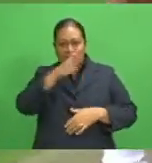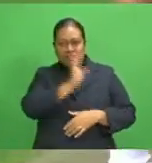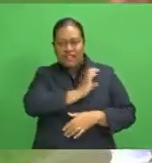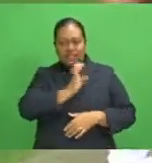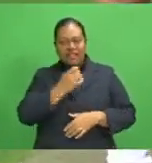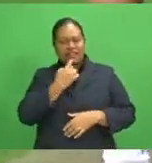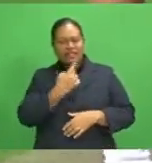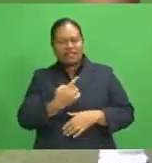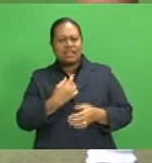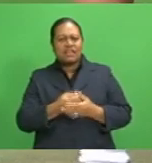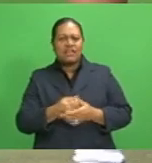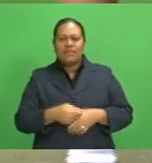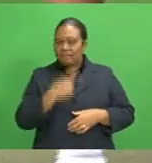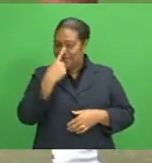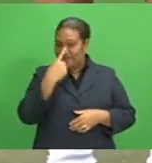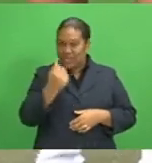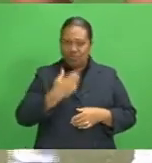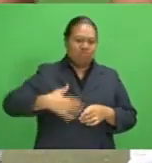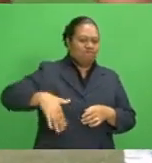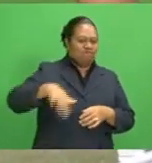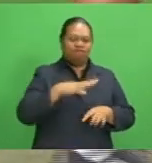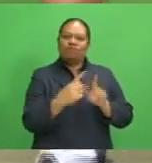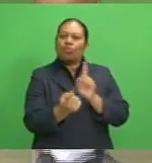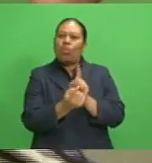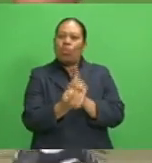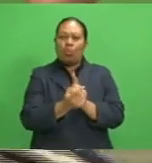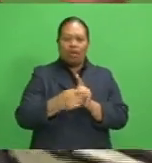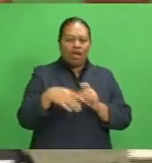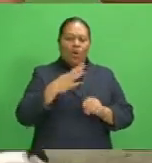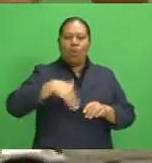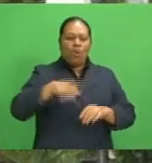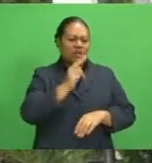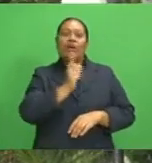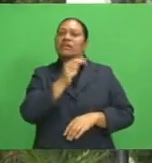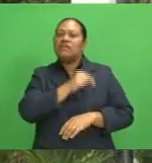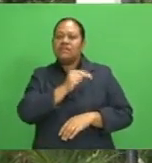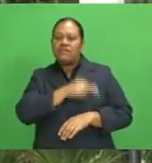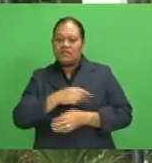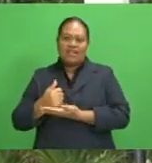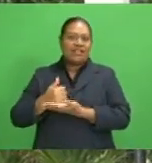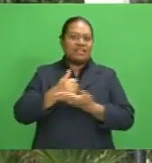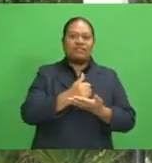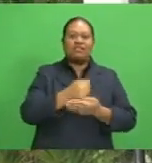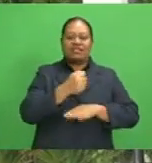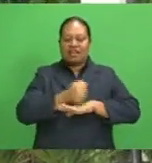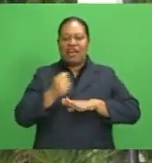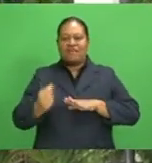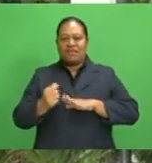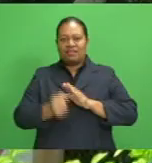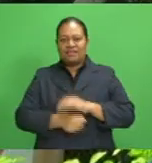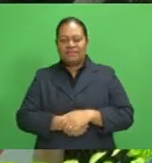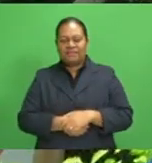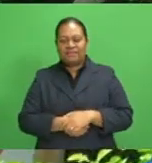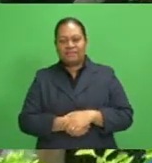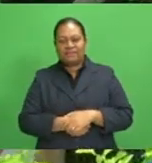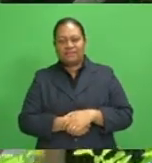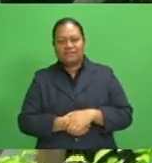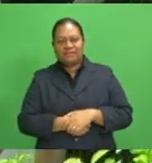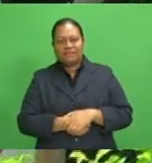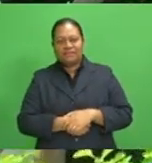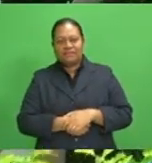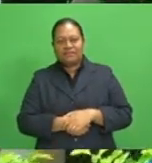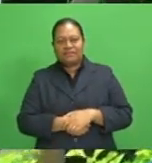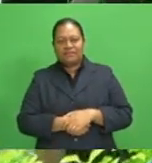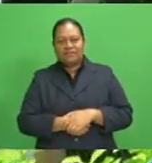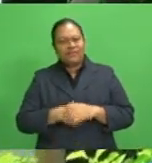says they are fortunate to meet all the requirements and begin competition with the assistance of their governing body. We